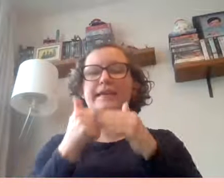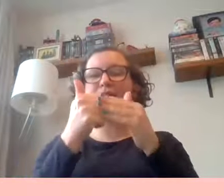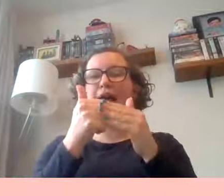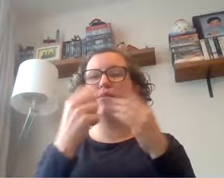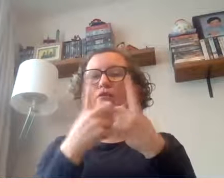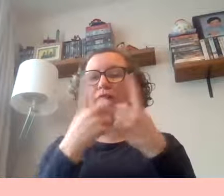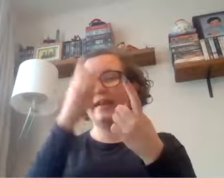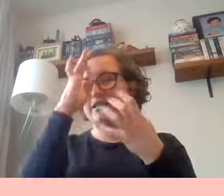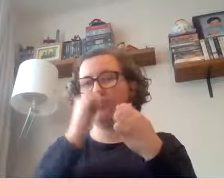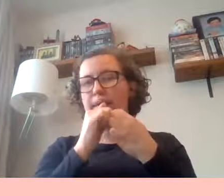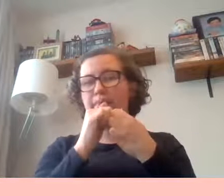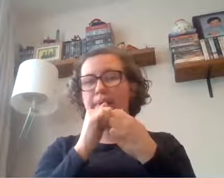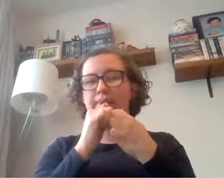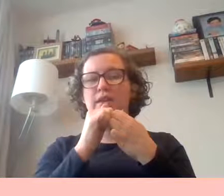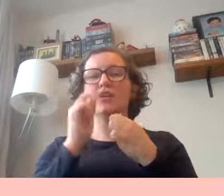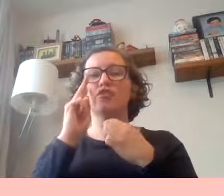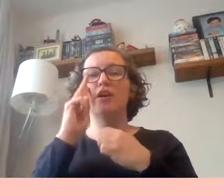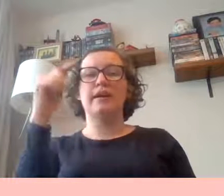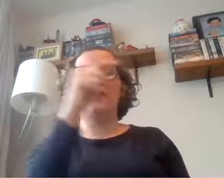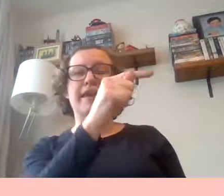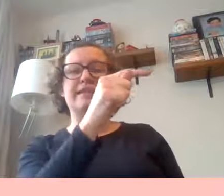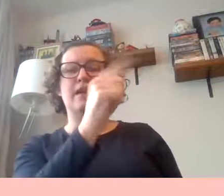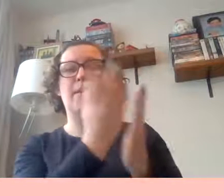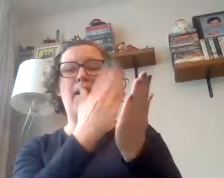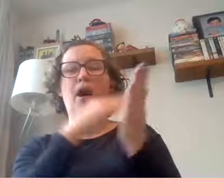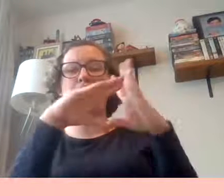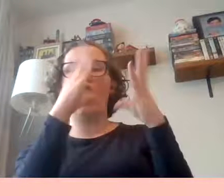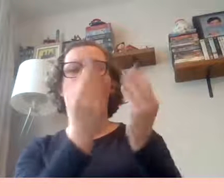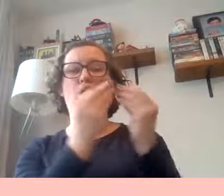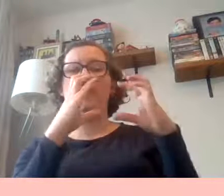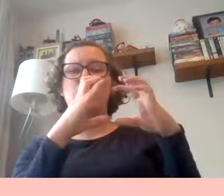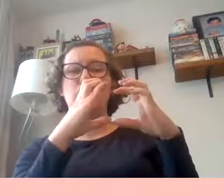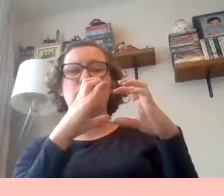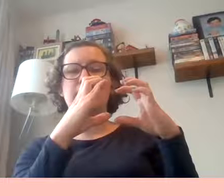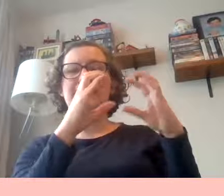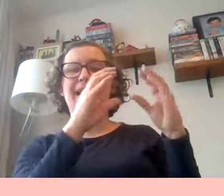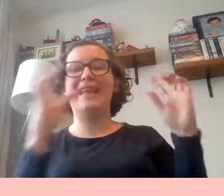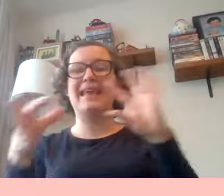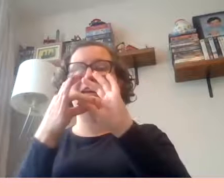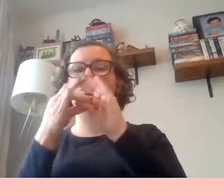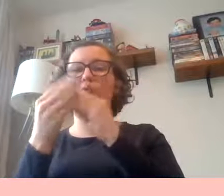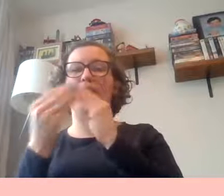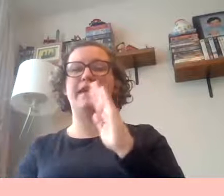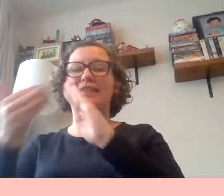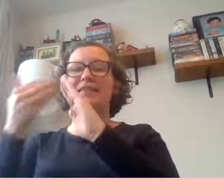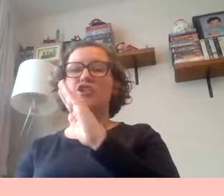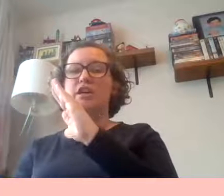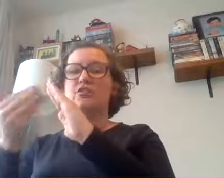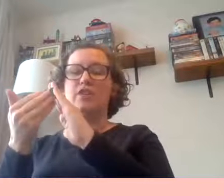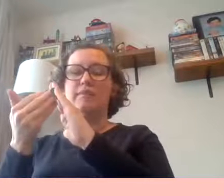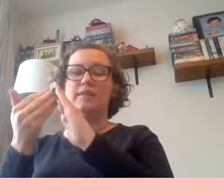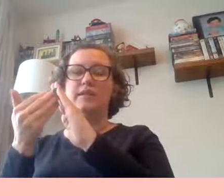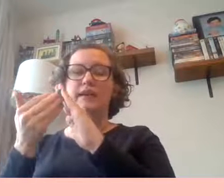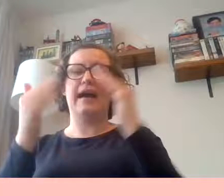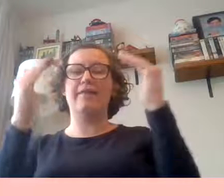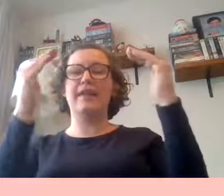here's some helpful things to remember so this the part and whole model linked with addition